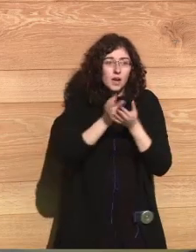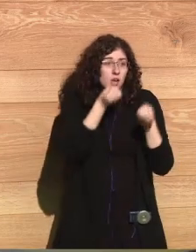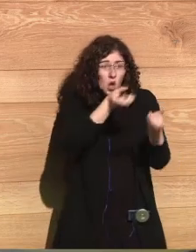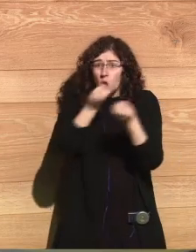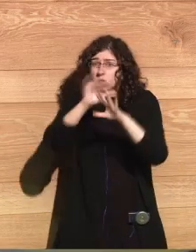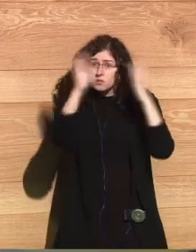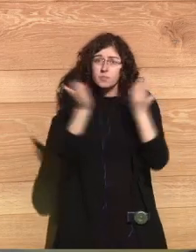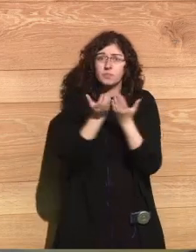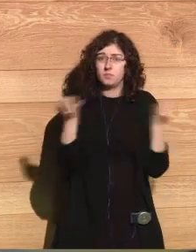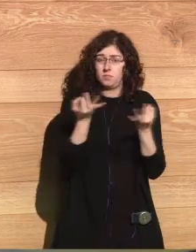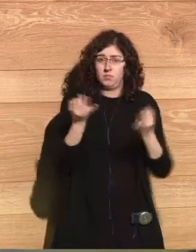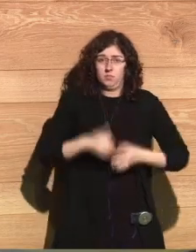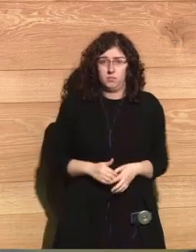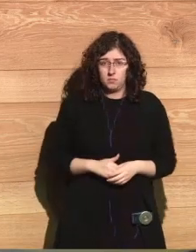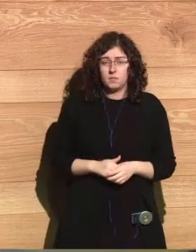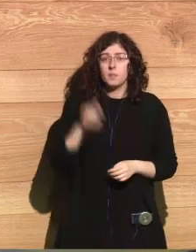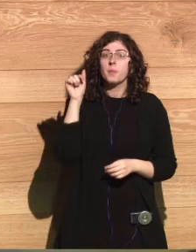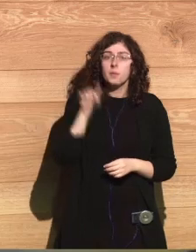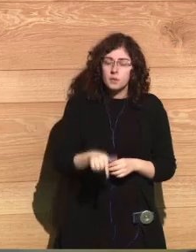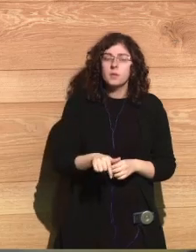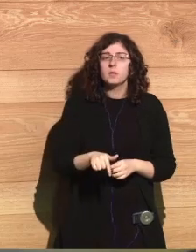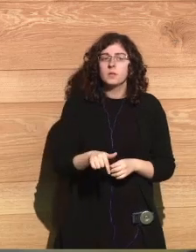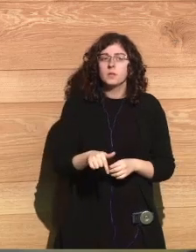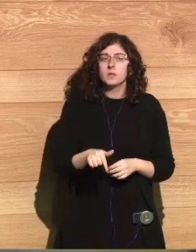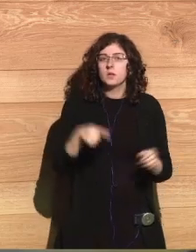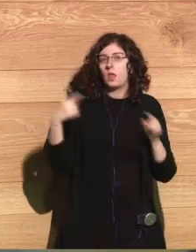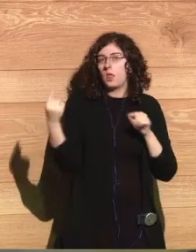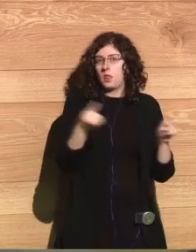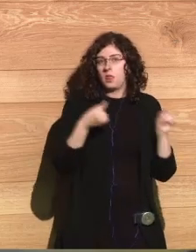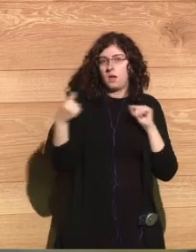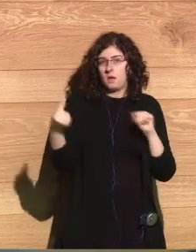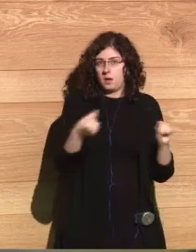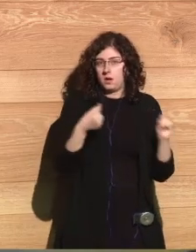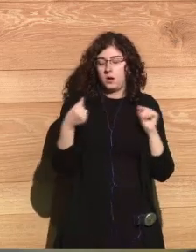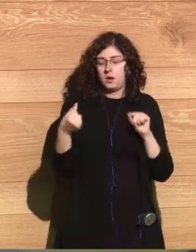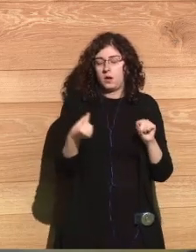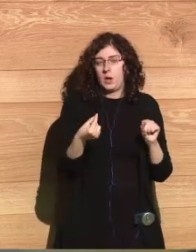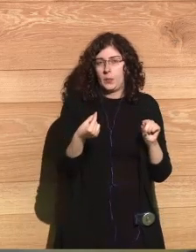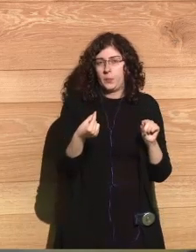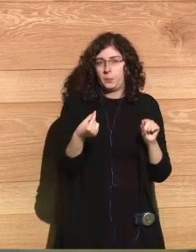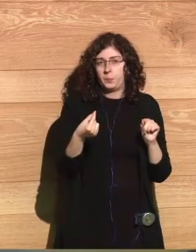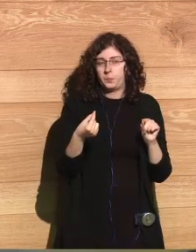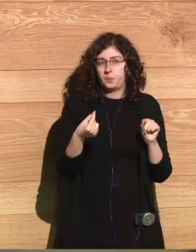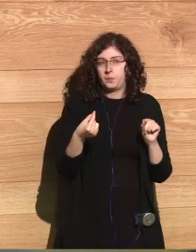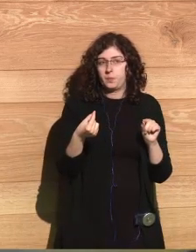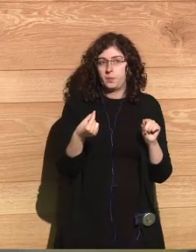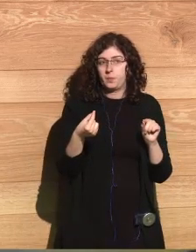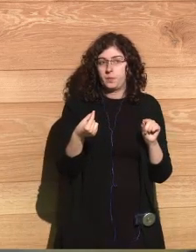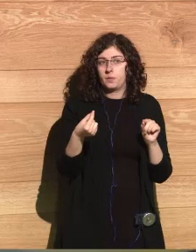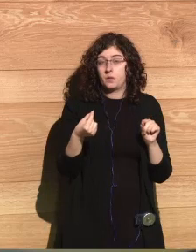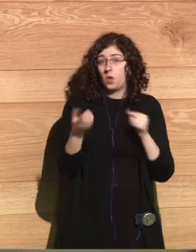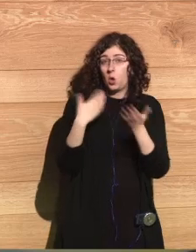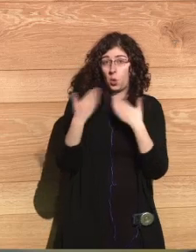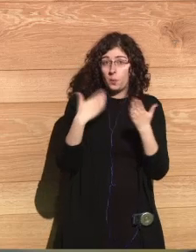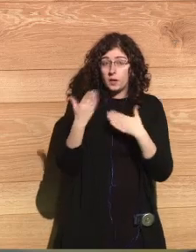And this debate took place among survivors over months and years. And it